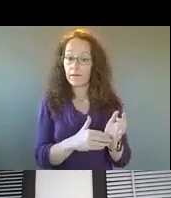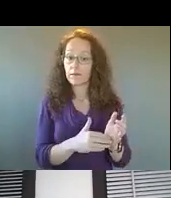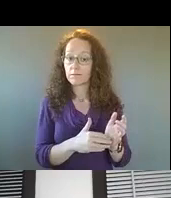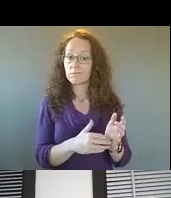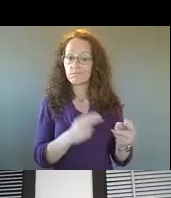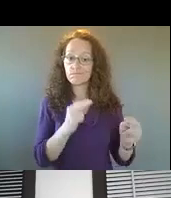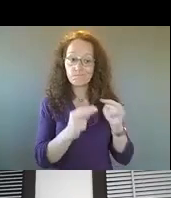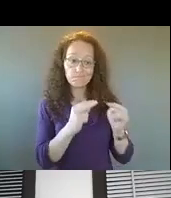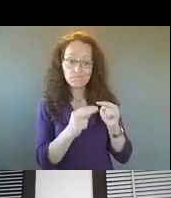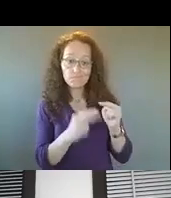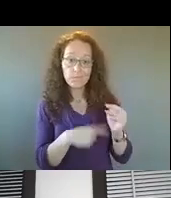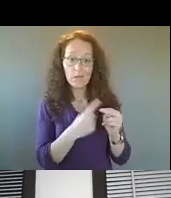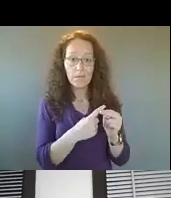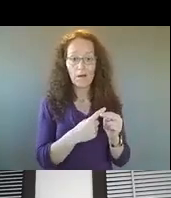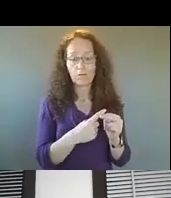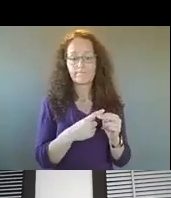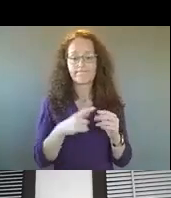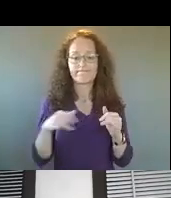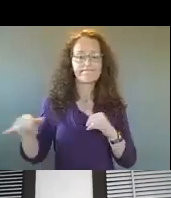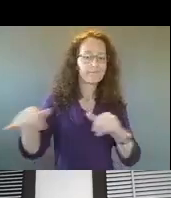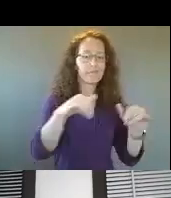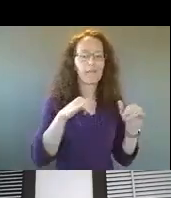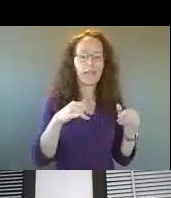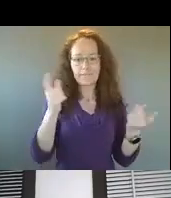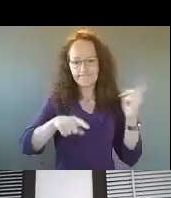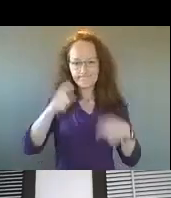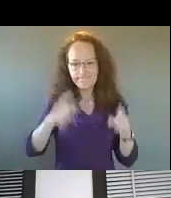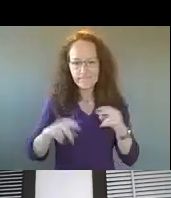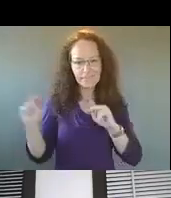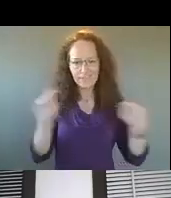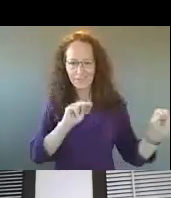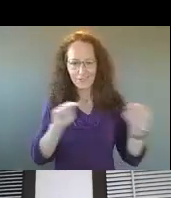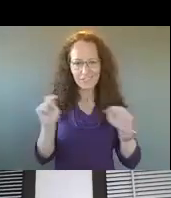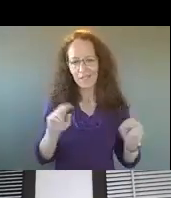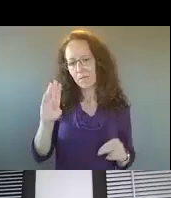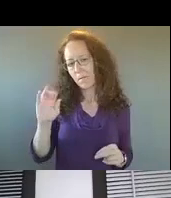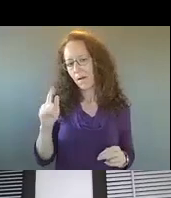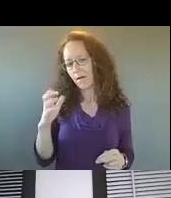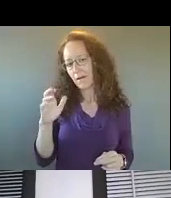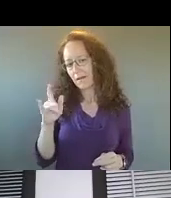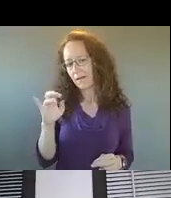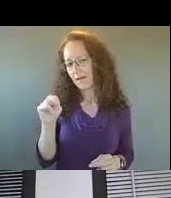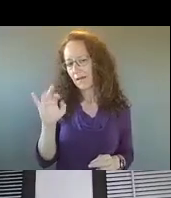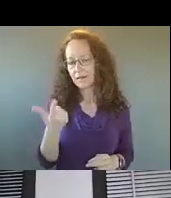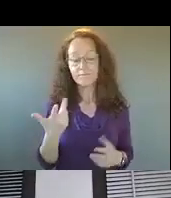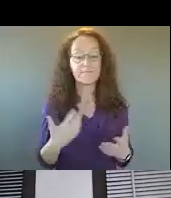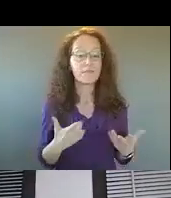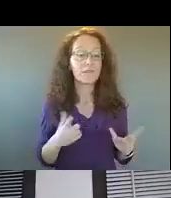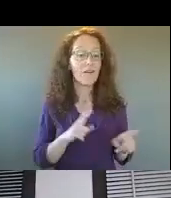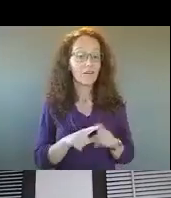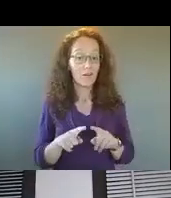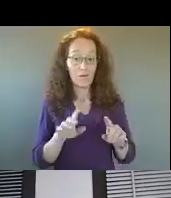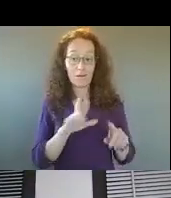negotiations with them over collecting bargaining agreement. Um, we have had, um, meetings with the police